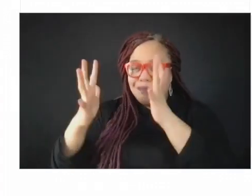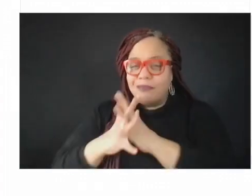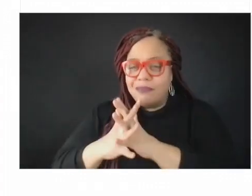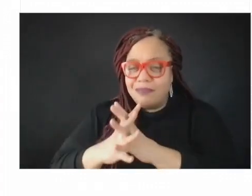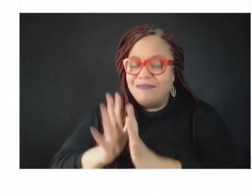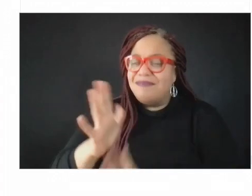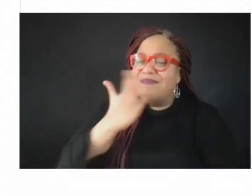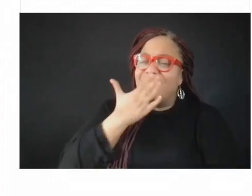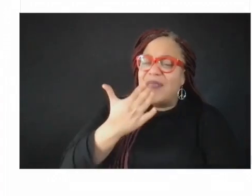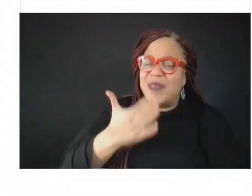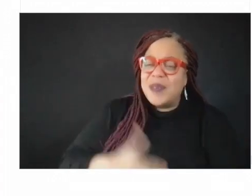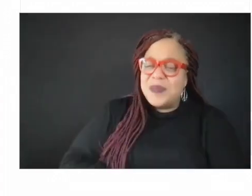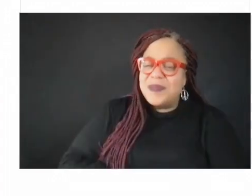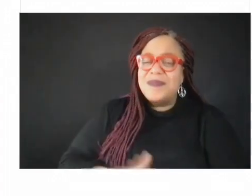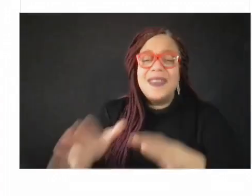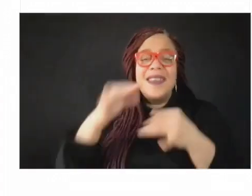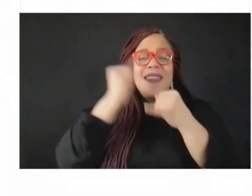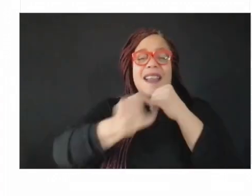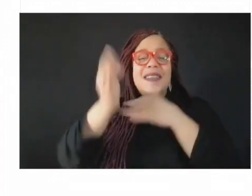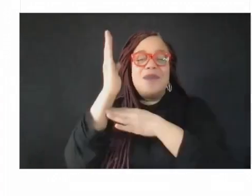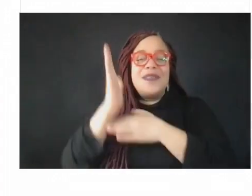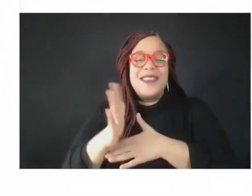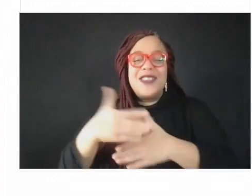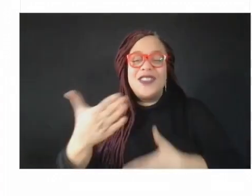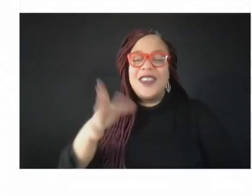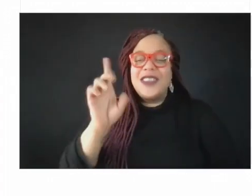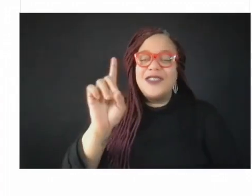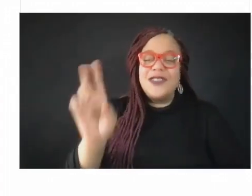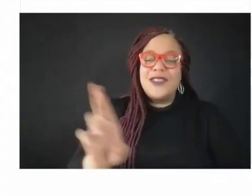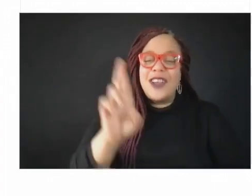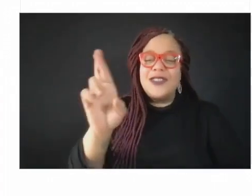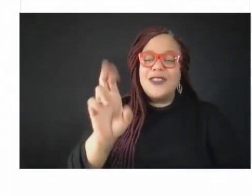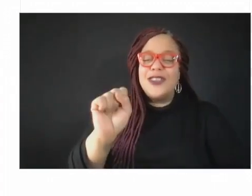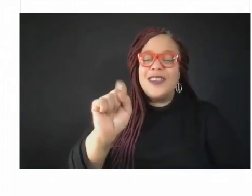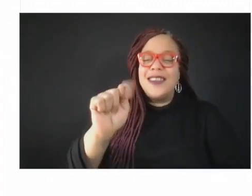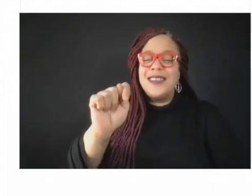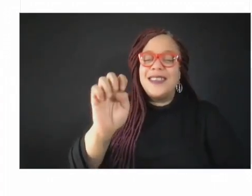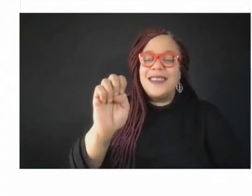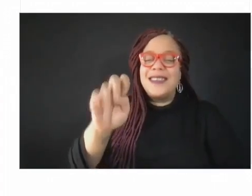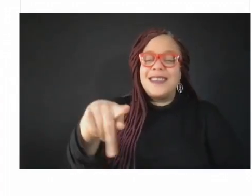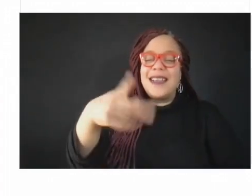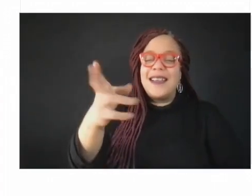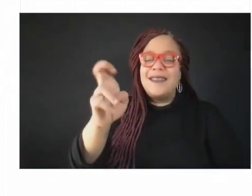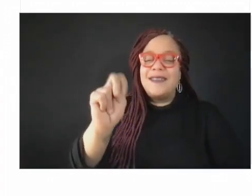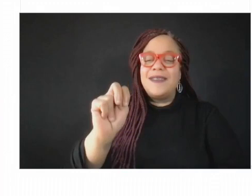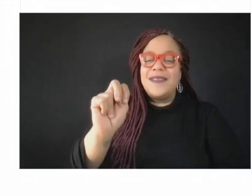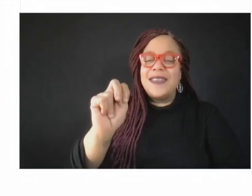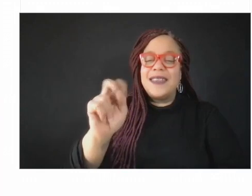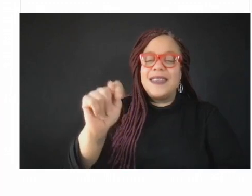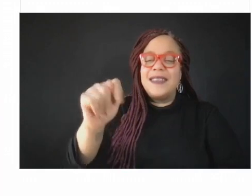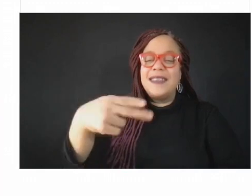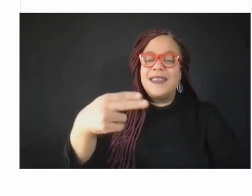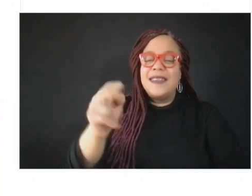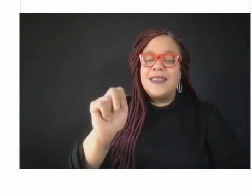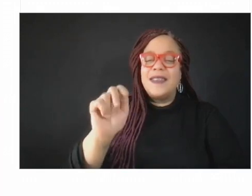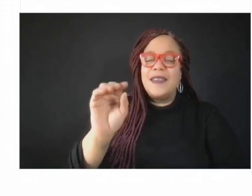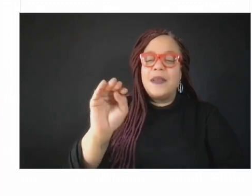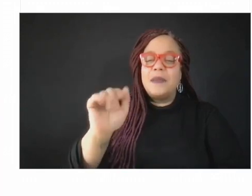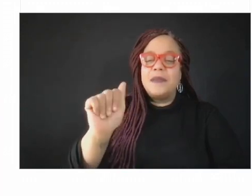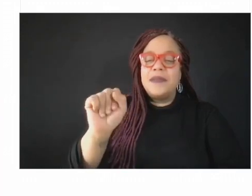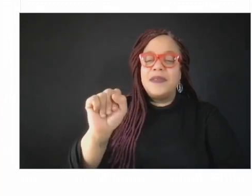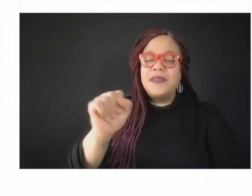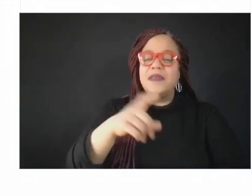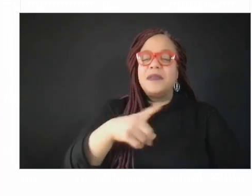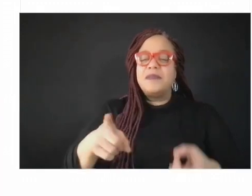is Dr. Stephen Thomas, who's the director for the Center for Health Equity at the University of Maryland. Just a quick